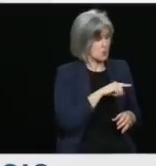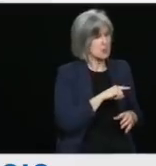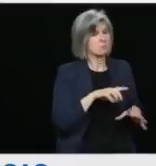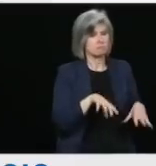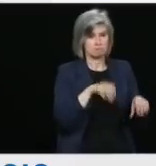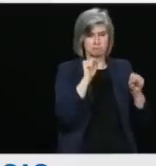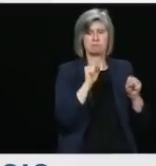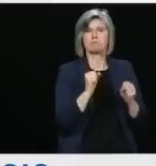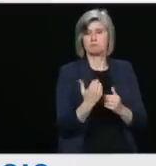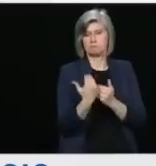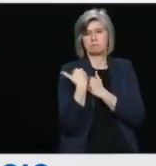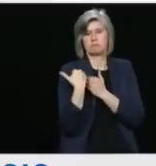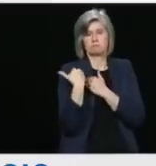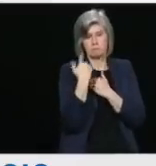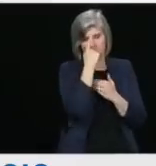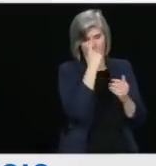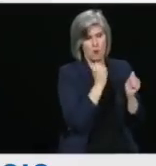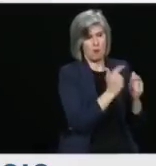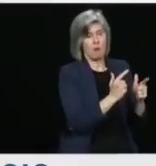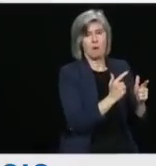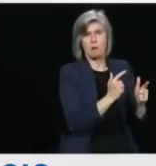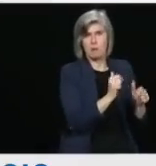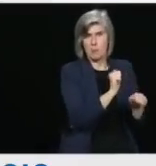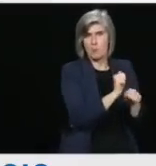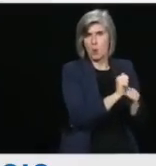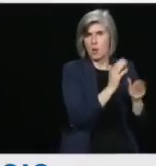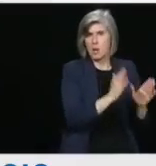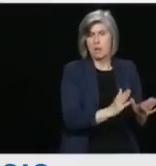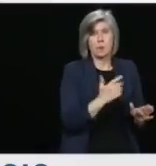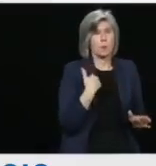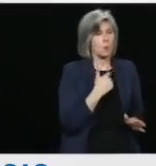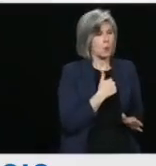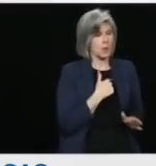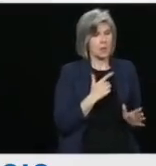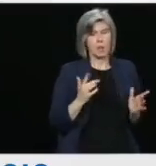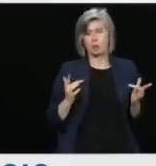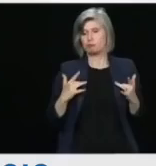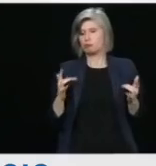And we provided that Section 20 report to Minister Goodale at the time.